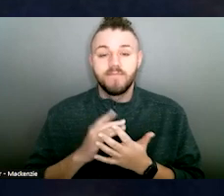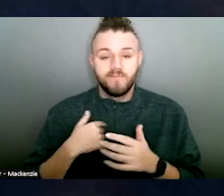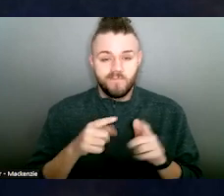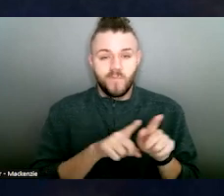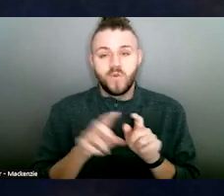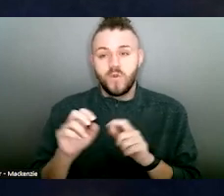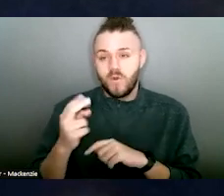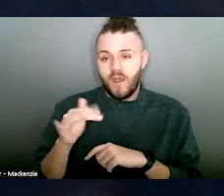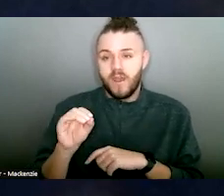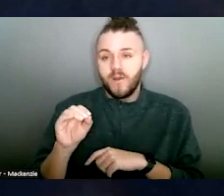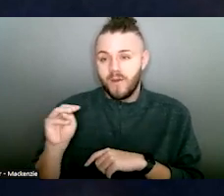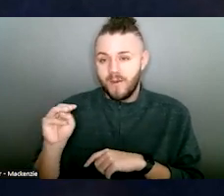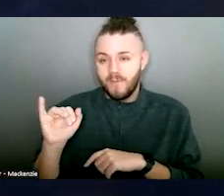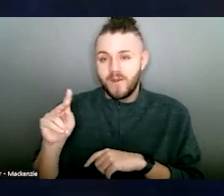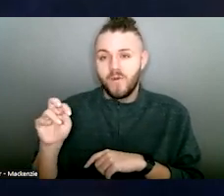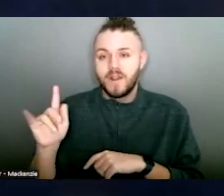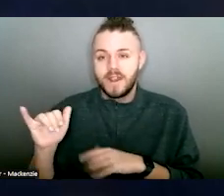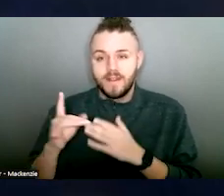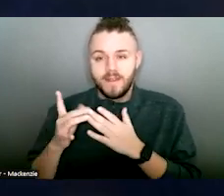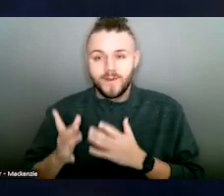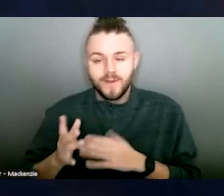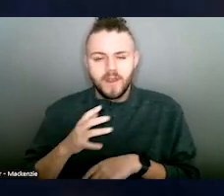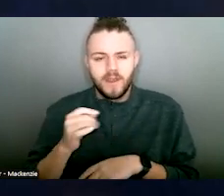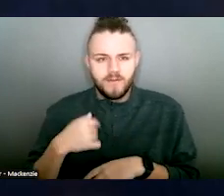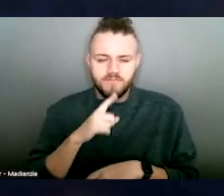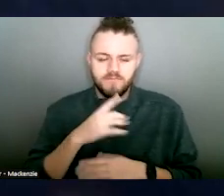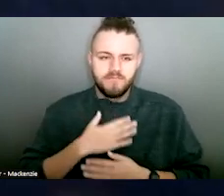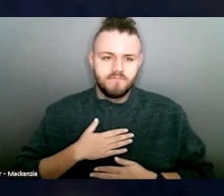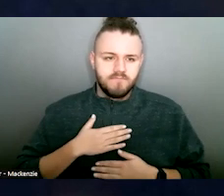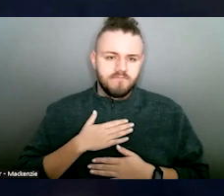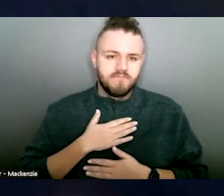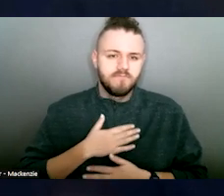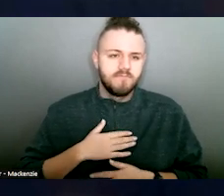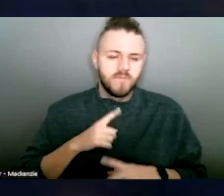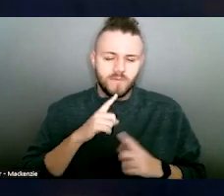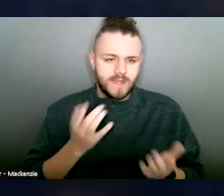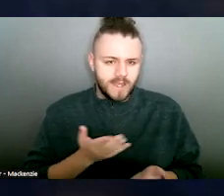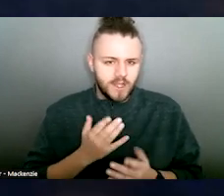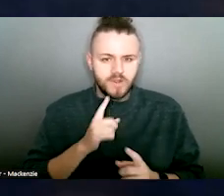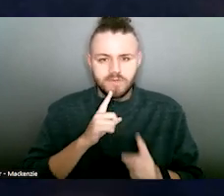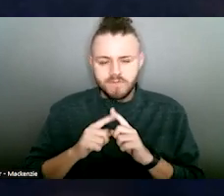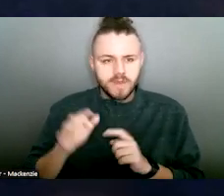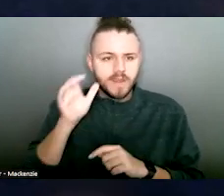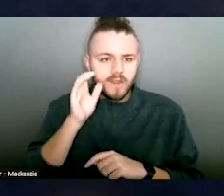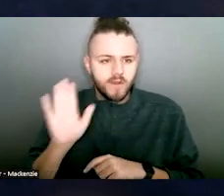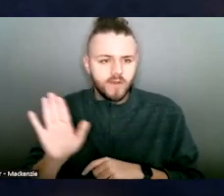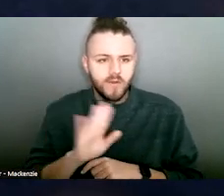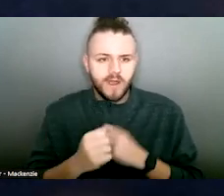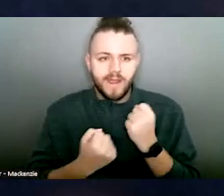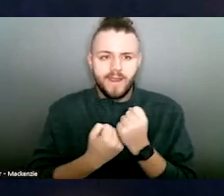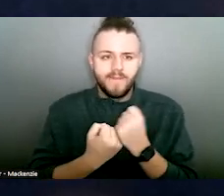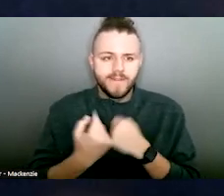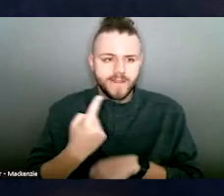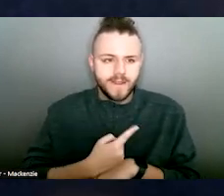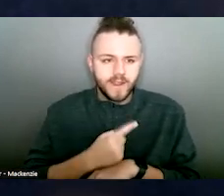Minority Leader, and I am very pleased to all of you for your advocacy day. It is always